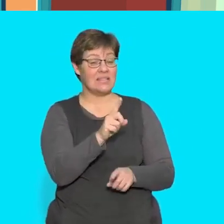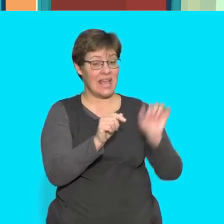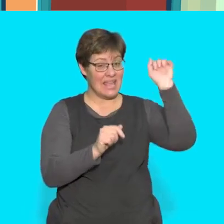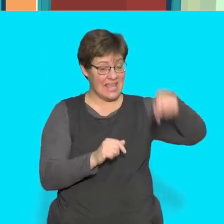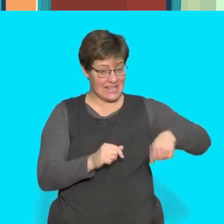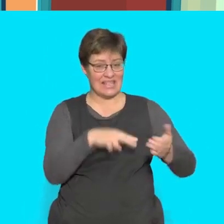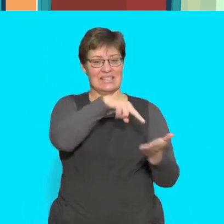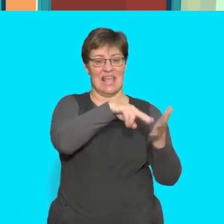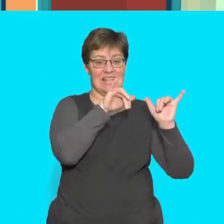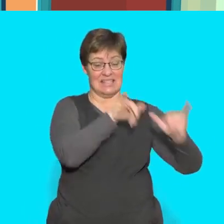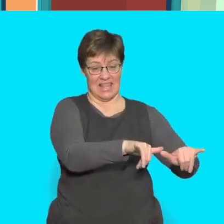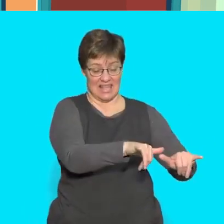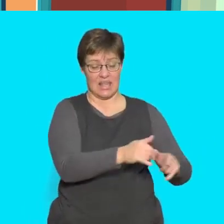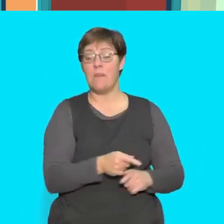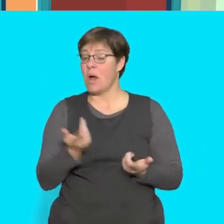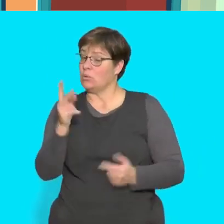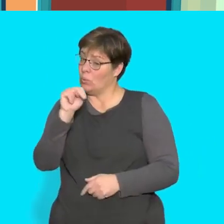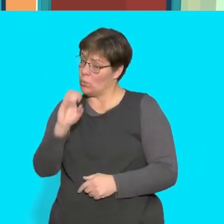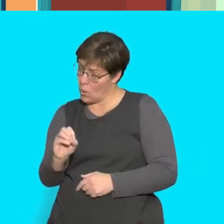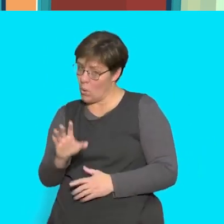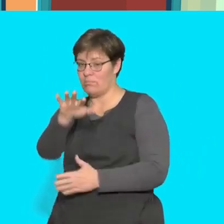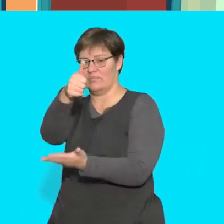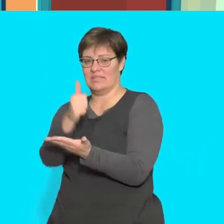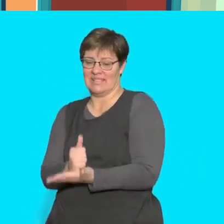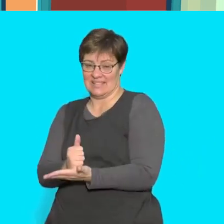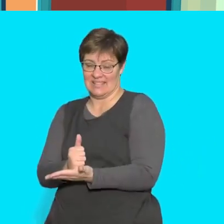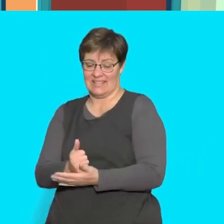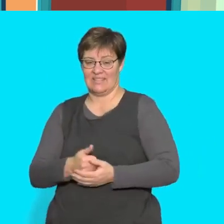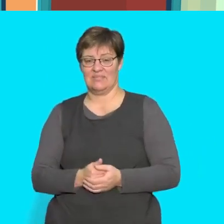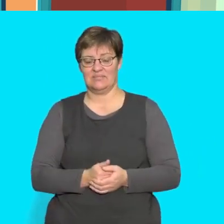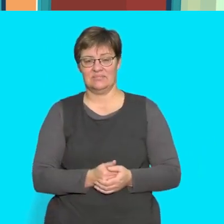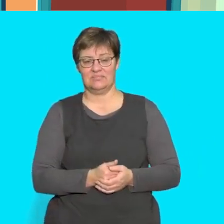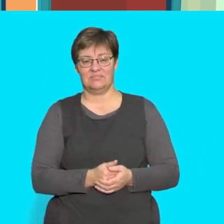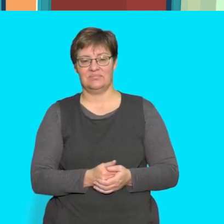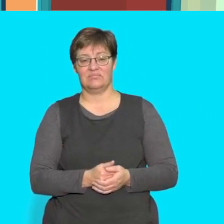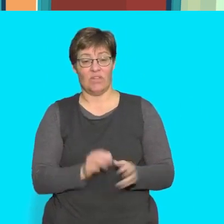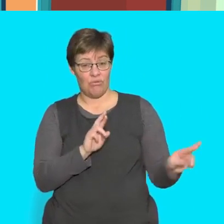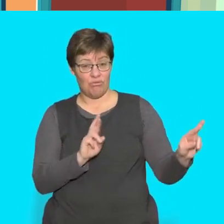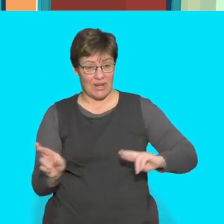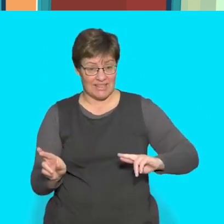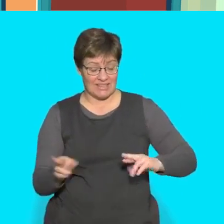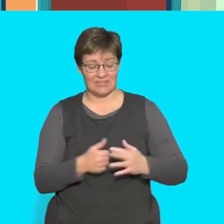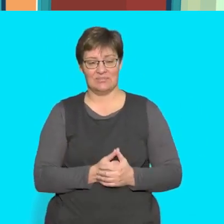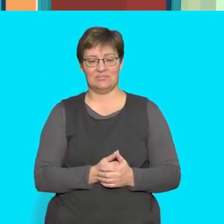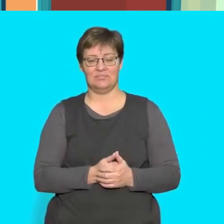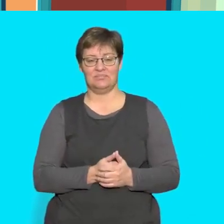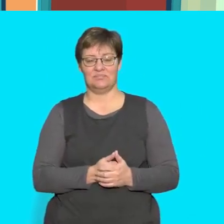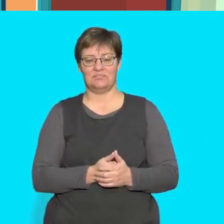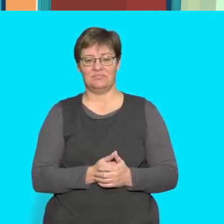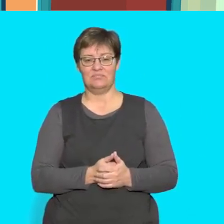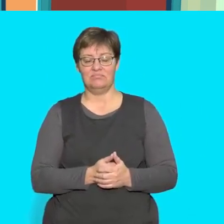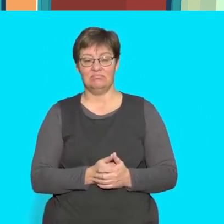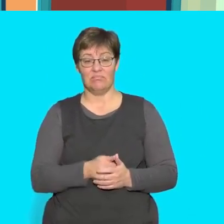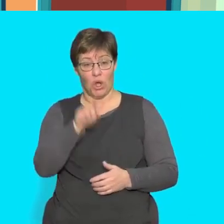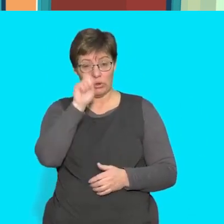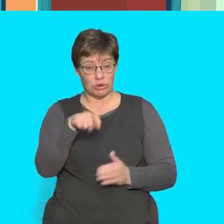but if the answer is no then sit down get ready for the first question should i write down the phone